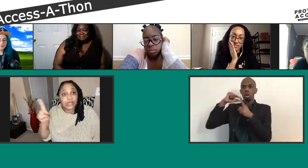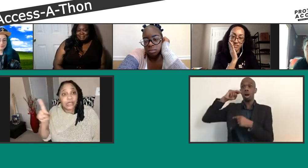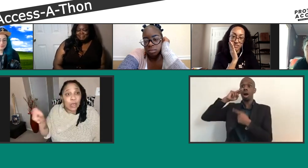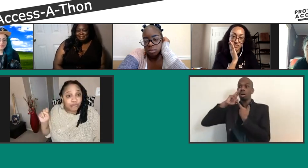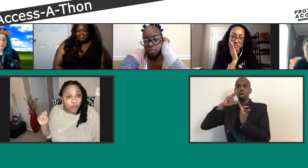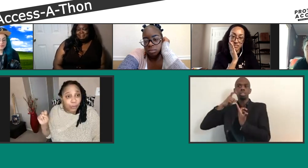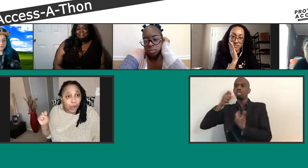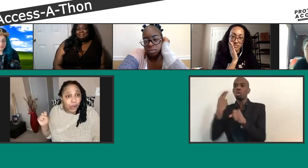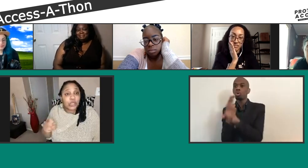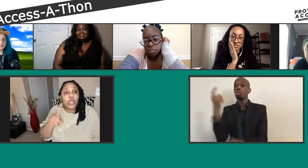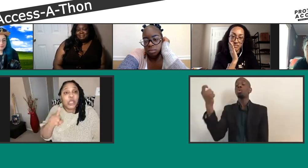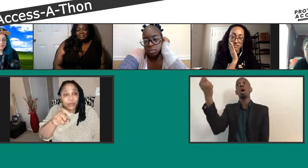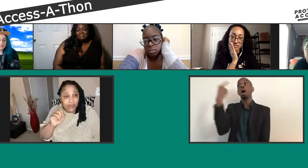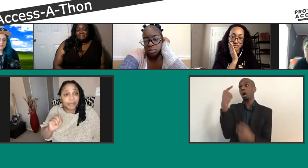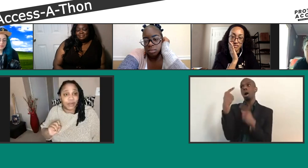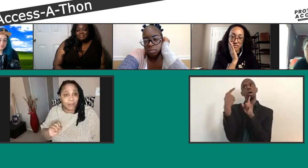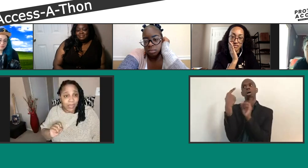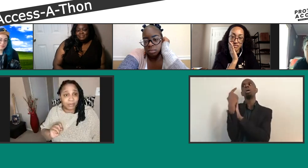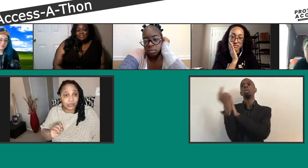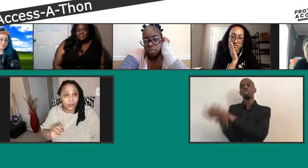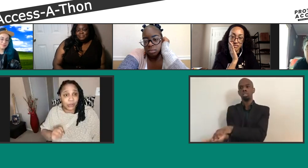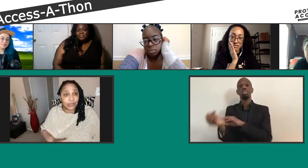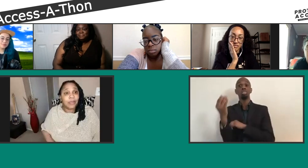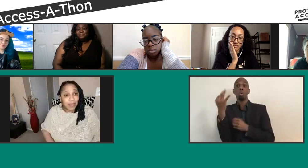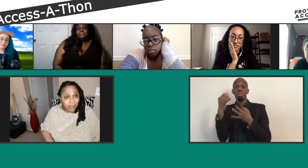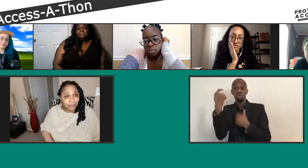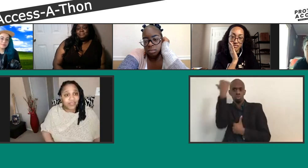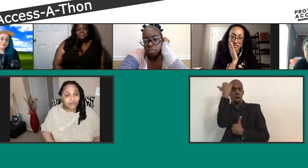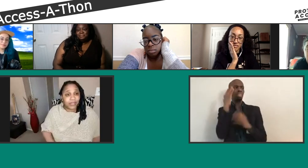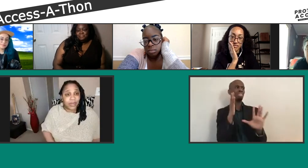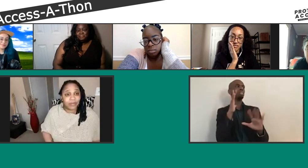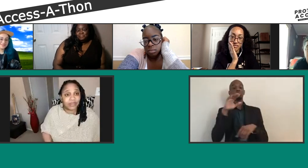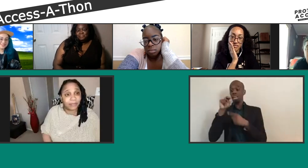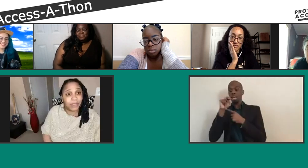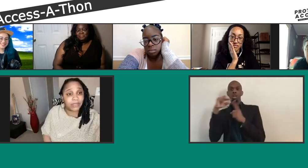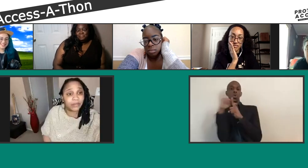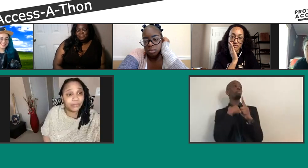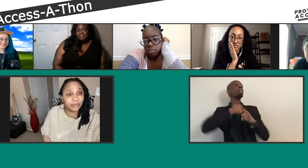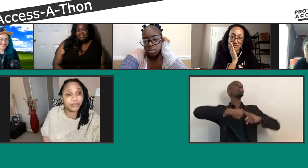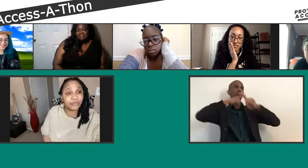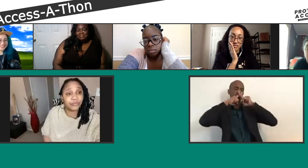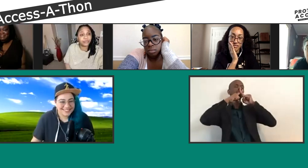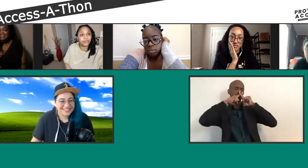words and the homophobic words, you can stop using them ableist words. My name is T. Franklin. I'm done speaking.